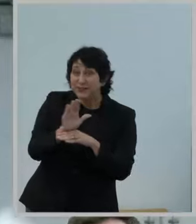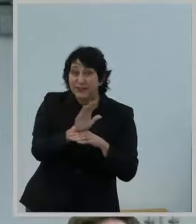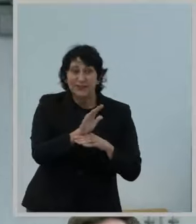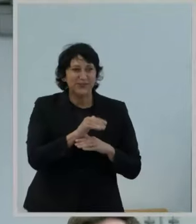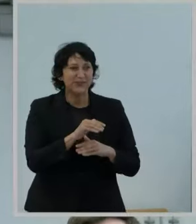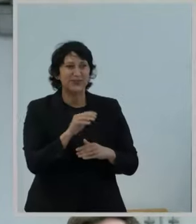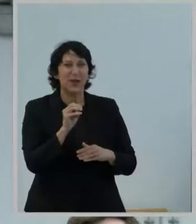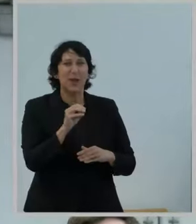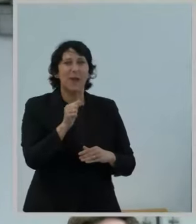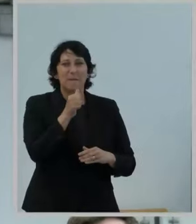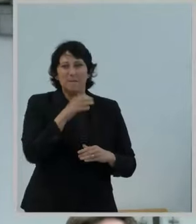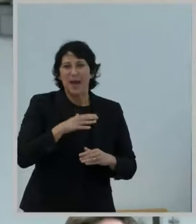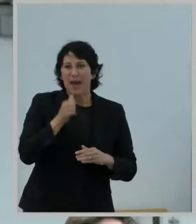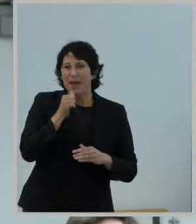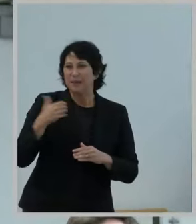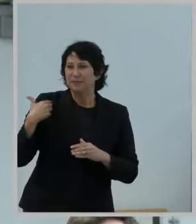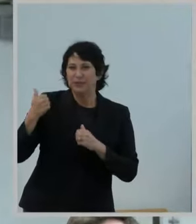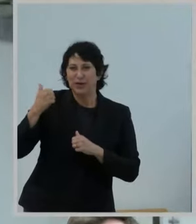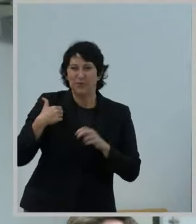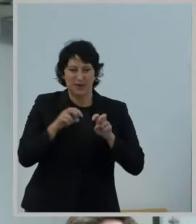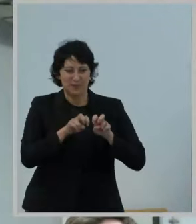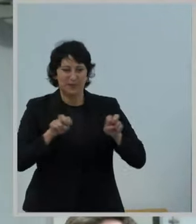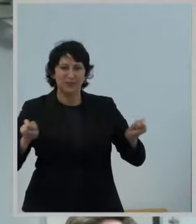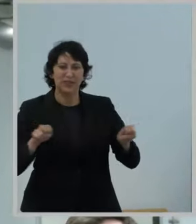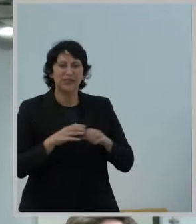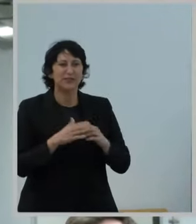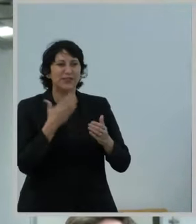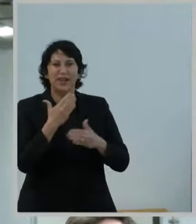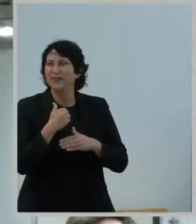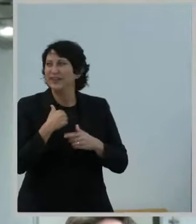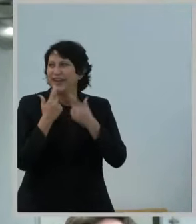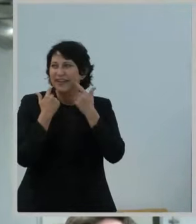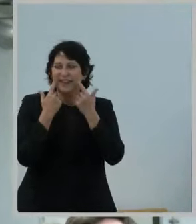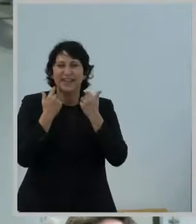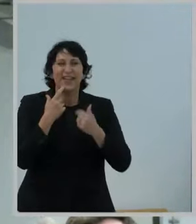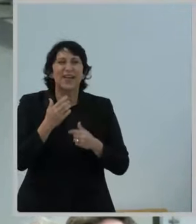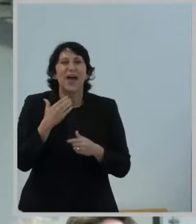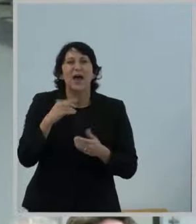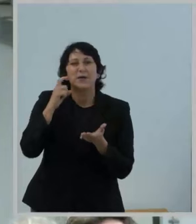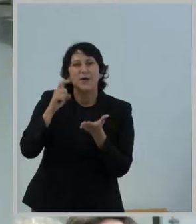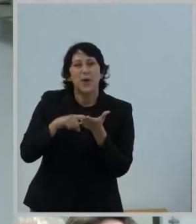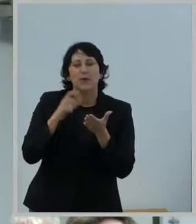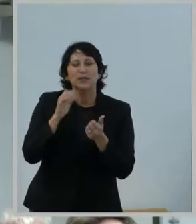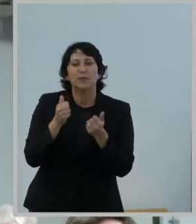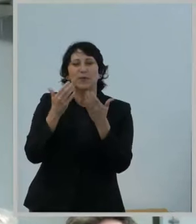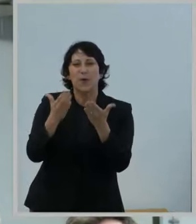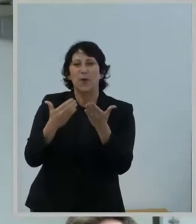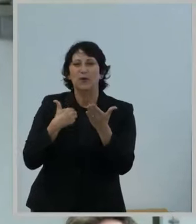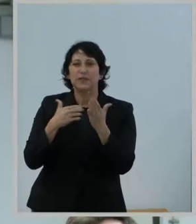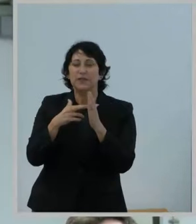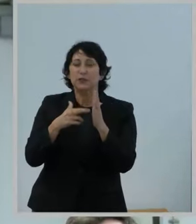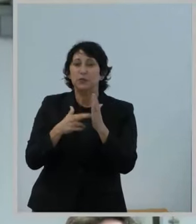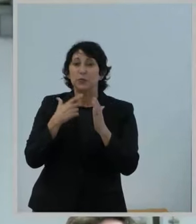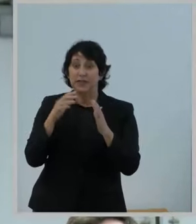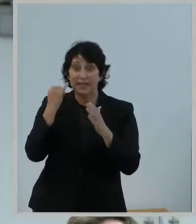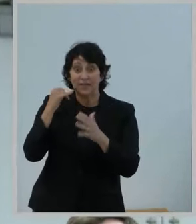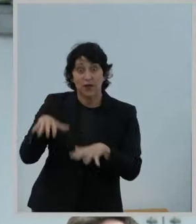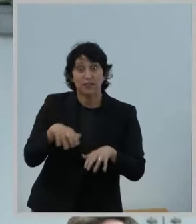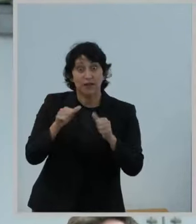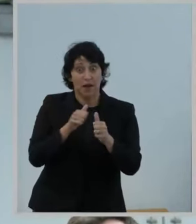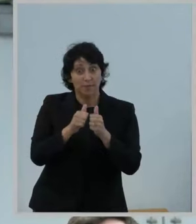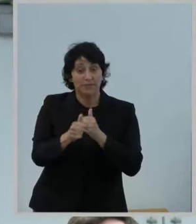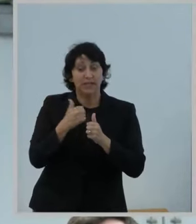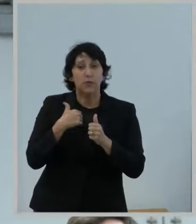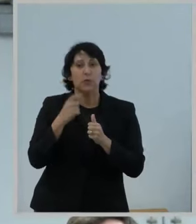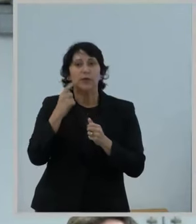Madam Chairwoman and Commissioners. The notice of proposed rulemaking we present today, if adopted, would seek